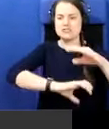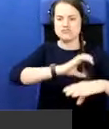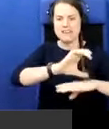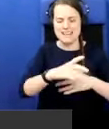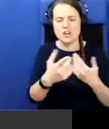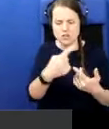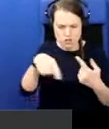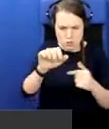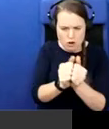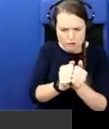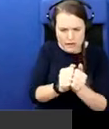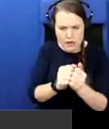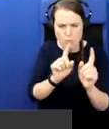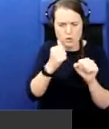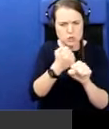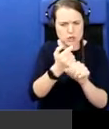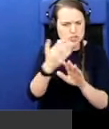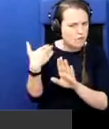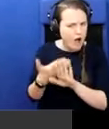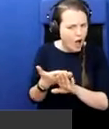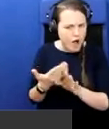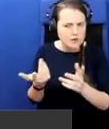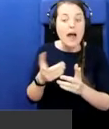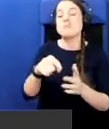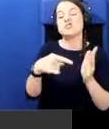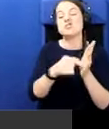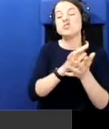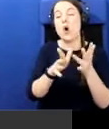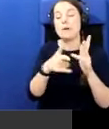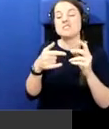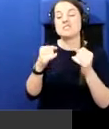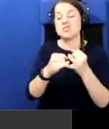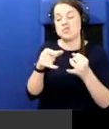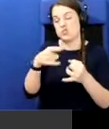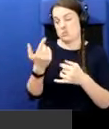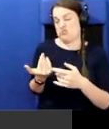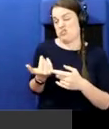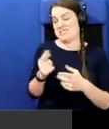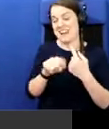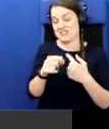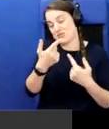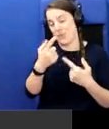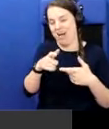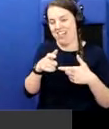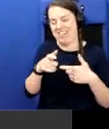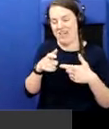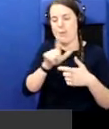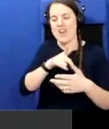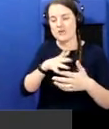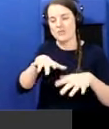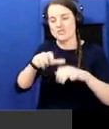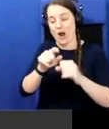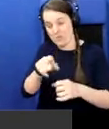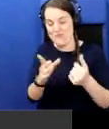are, um, in the bits that we've done so far? I mean, Thomas, because you're on, I might as well start, we'll, we'll, move backwards through the panel. Uh,